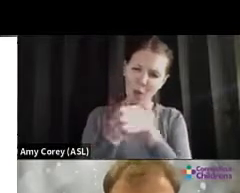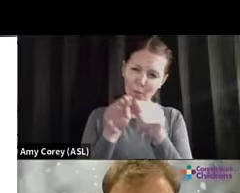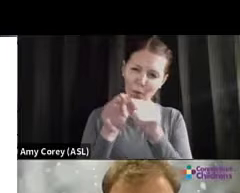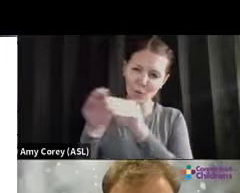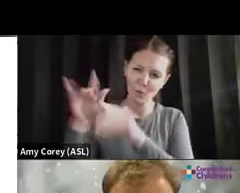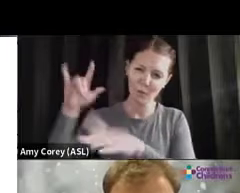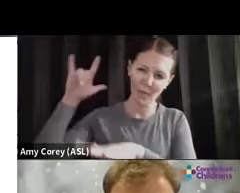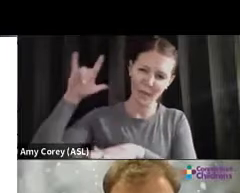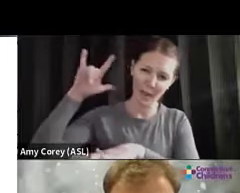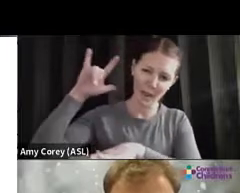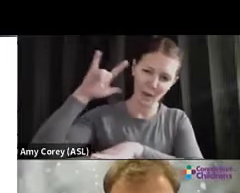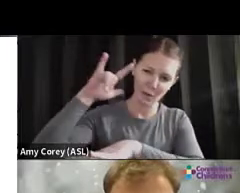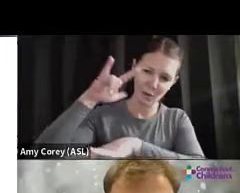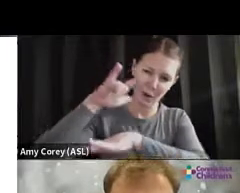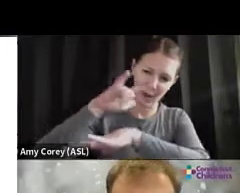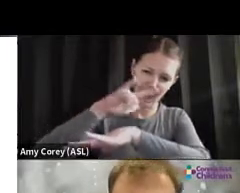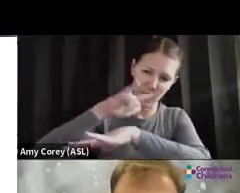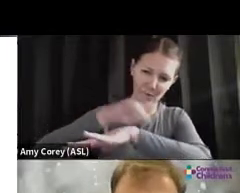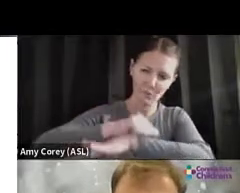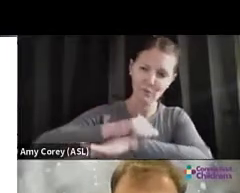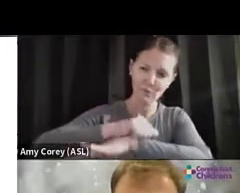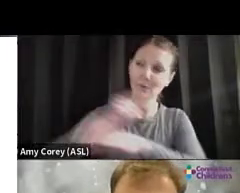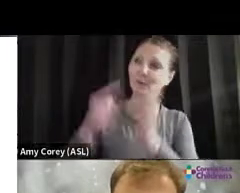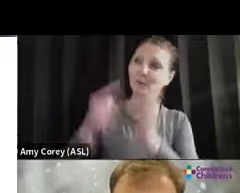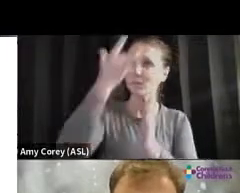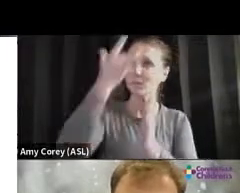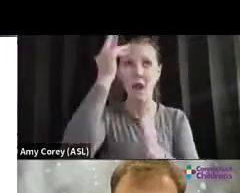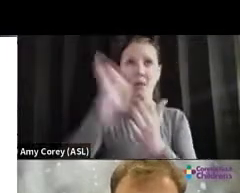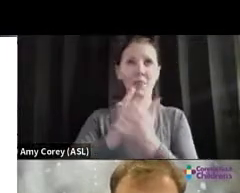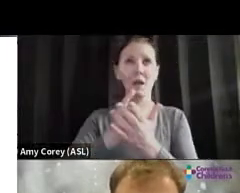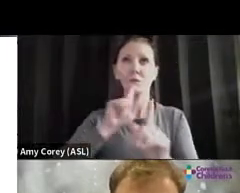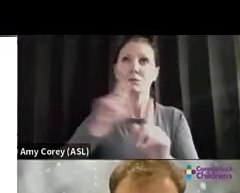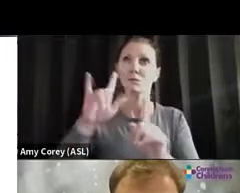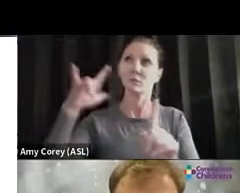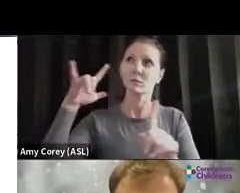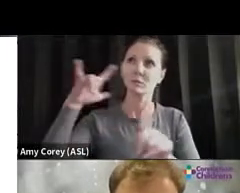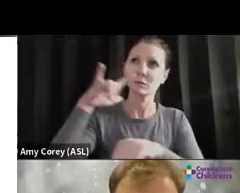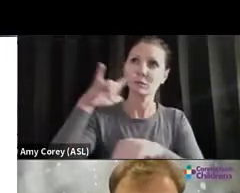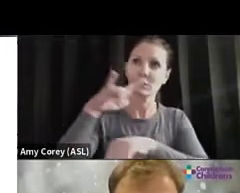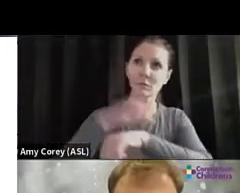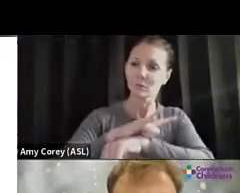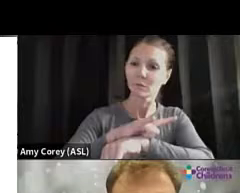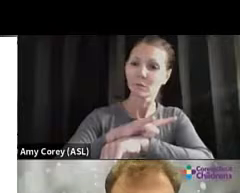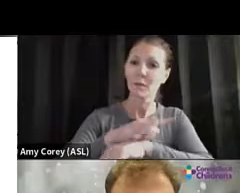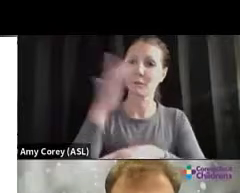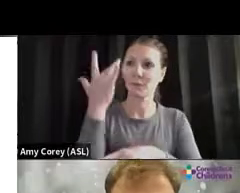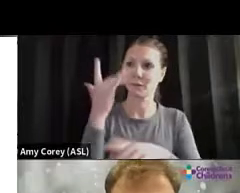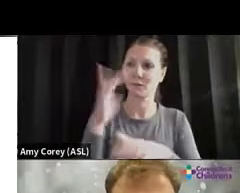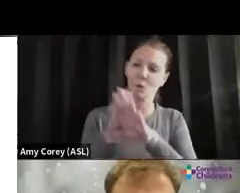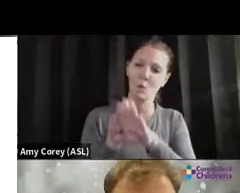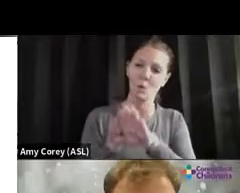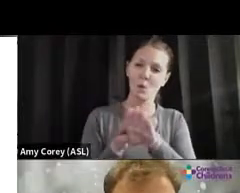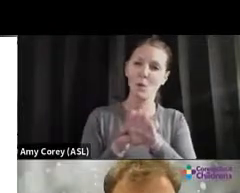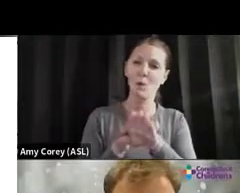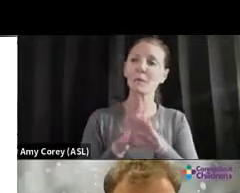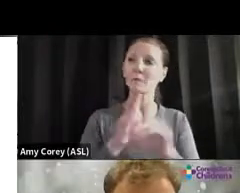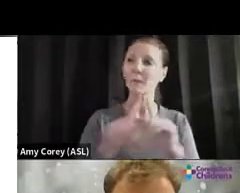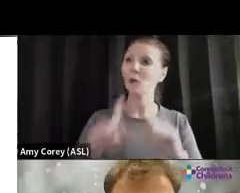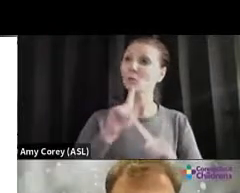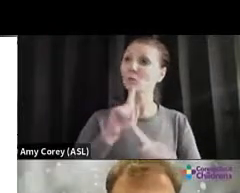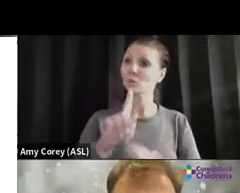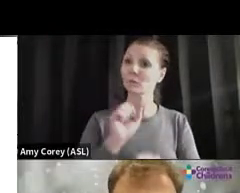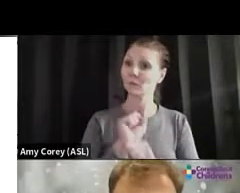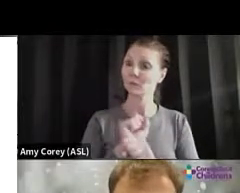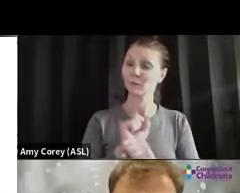we're in it because it's going in such slow motion. But the reality is oxygen masks have been down for a while. And when it comes to taking care of our